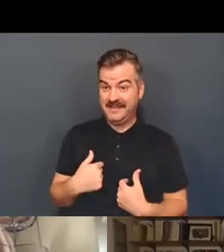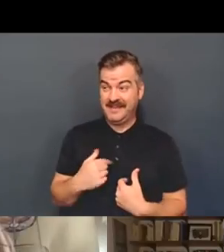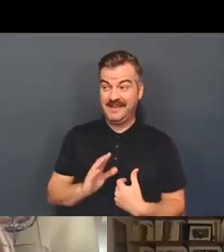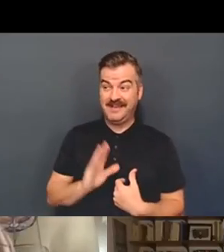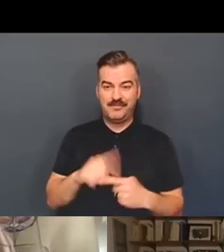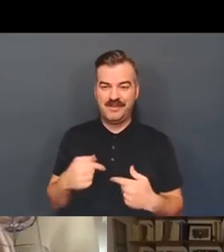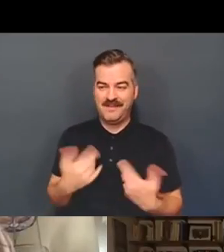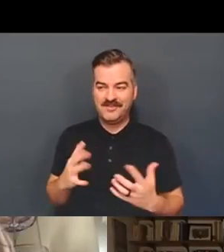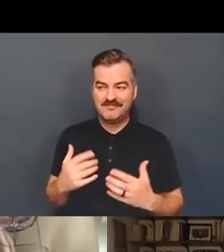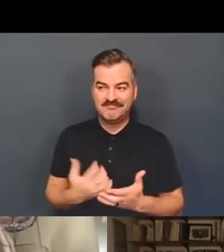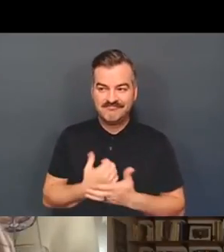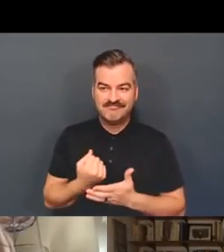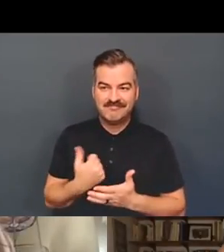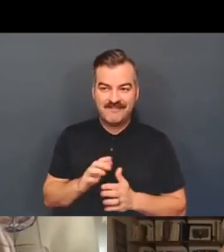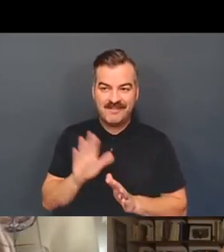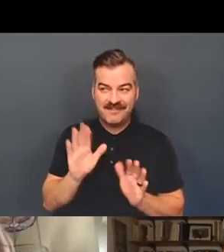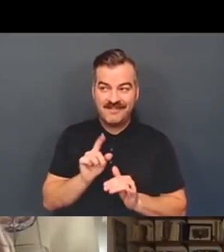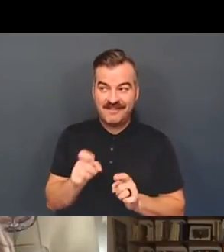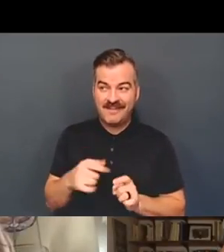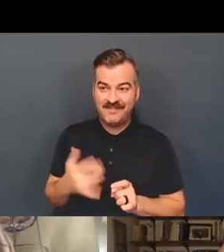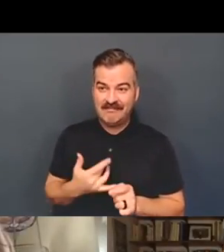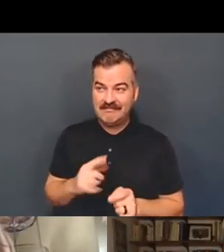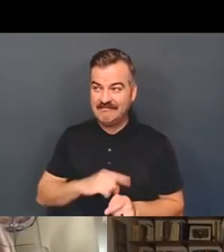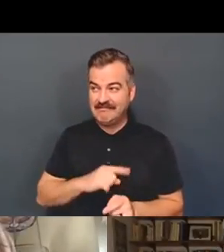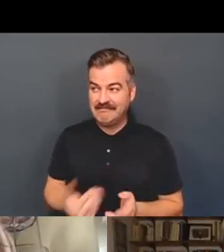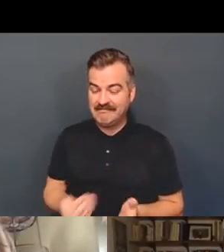gotten to ask a lot of questions, and I feel bad going again.